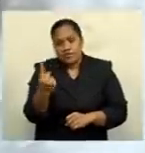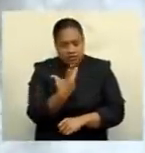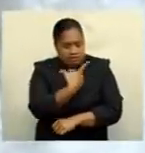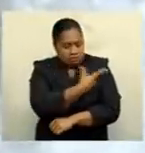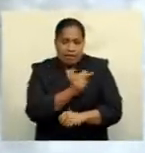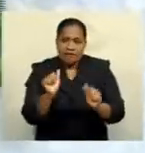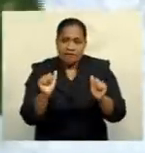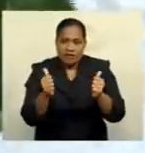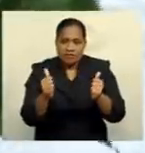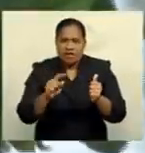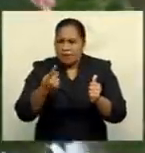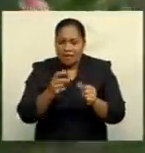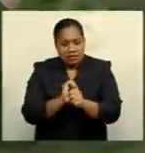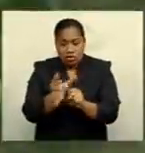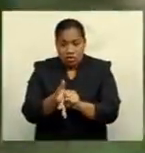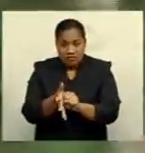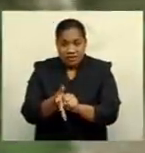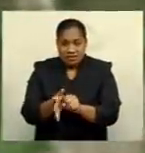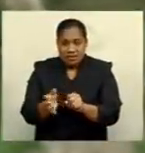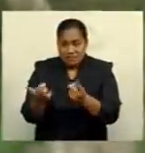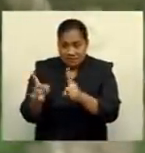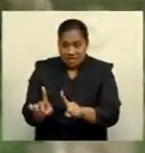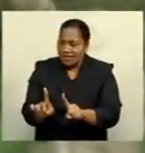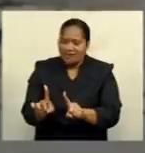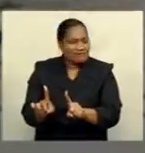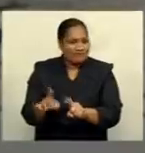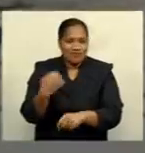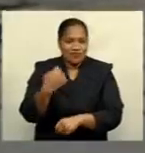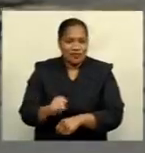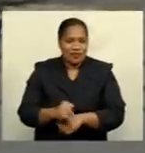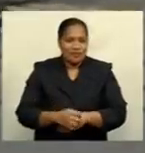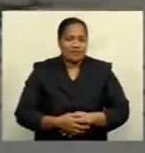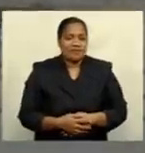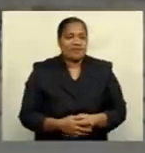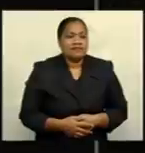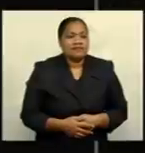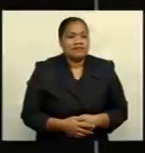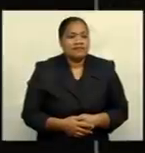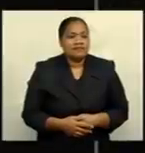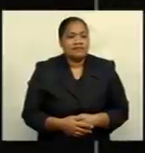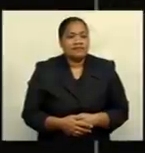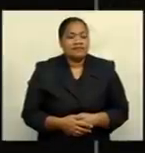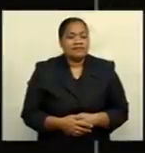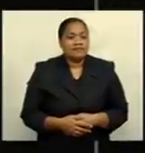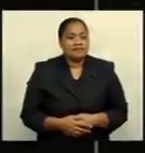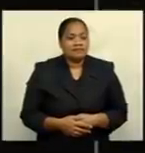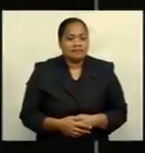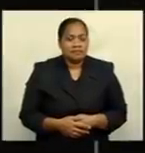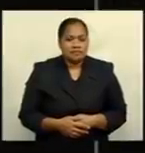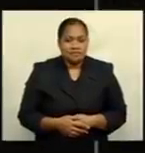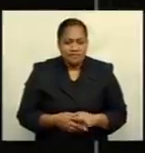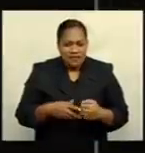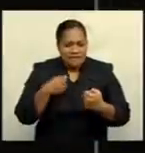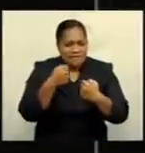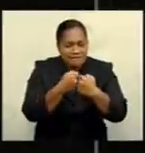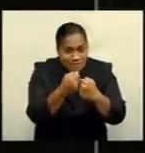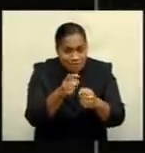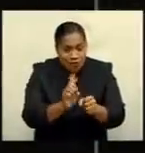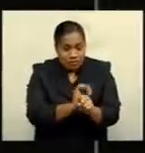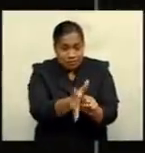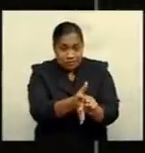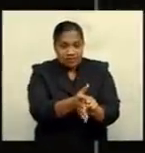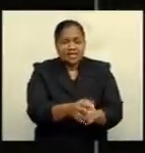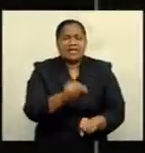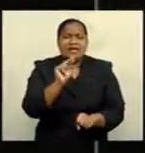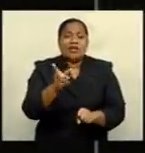are non-COVID-19 deaths. Apenison Grendobu, FBC News. Battling COVID-19 requires a global